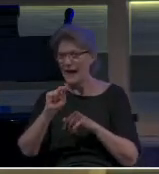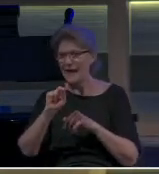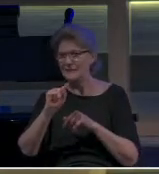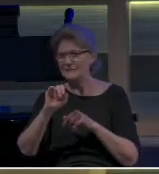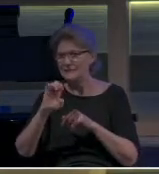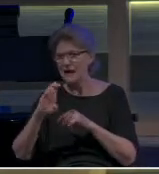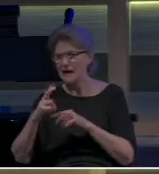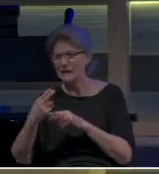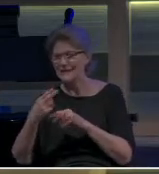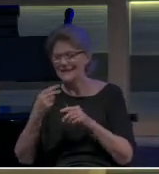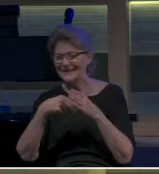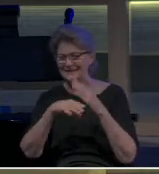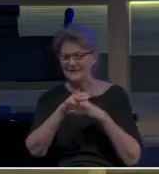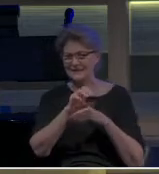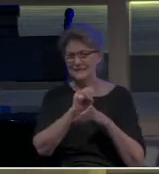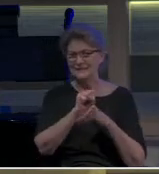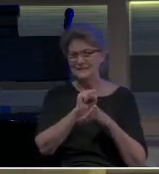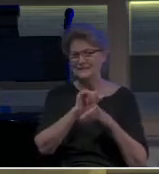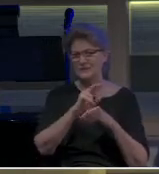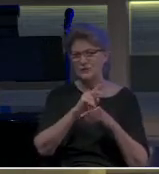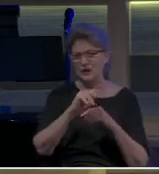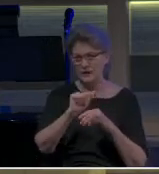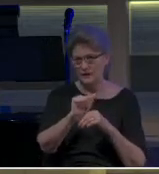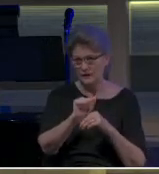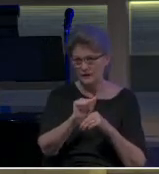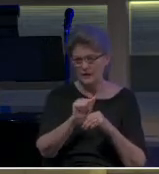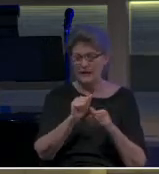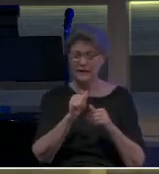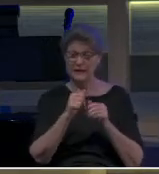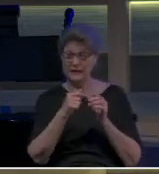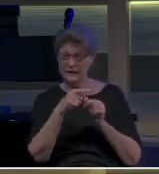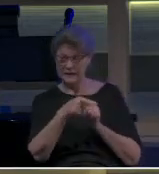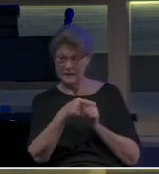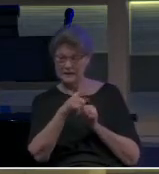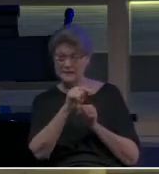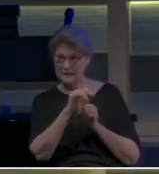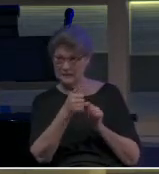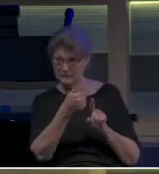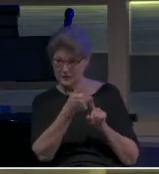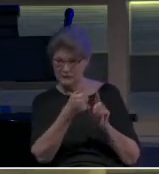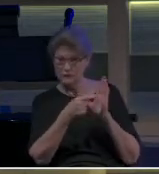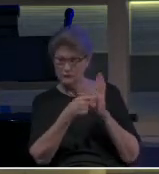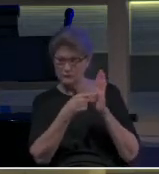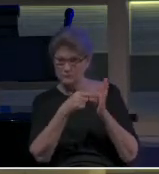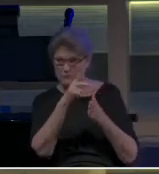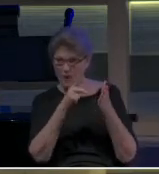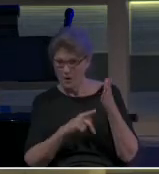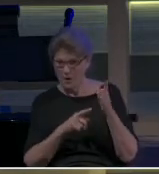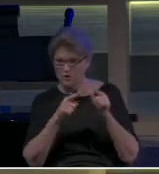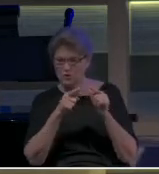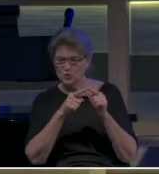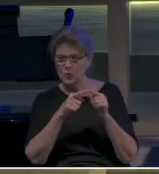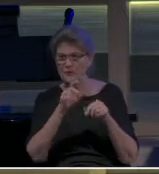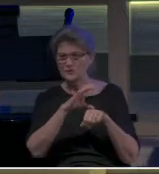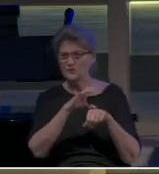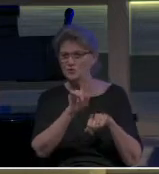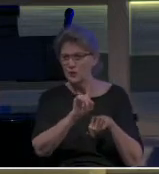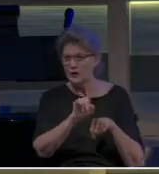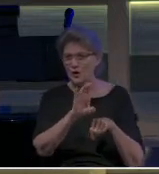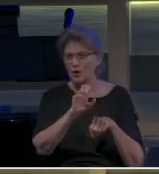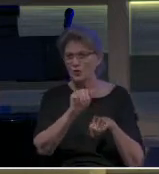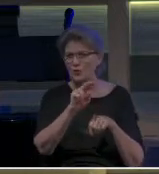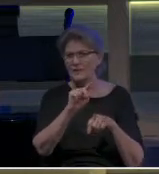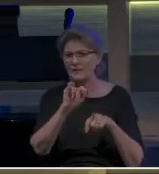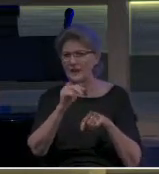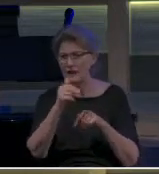Paul's, he was Paul's special representative to the Corinthian church during Paul's third missionary journey.